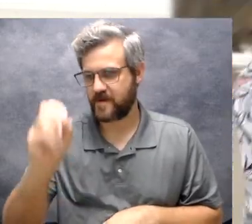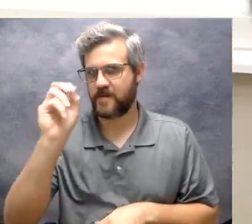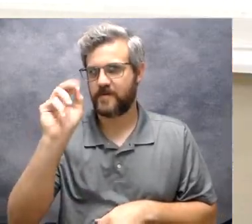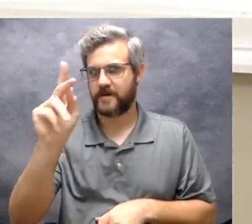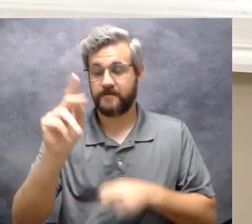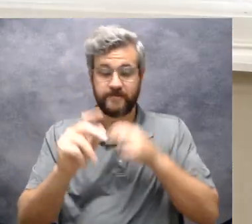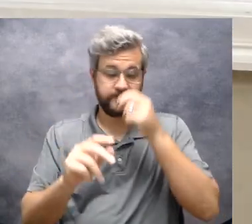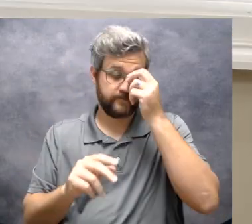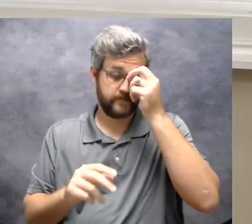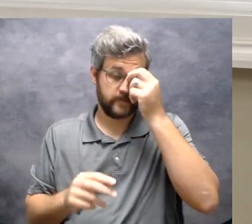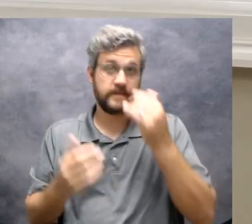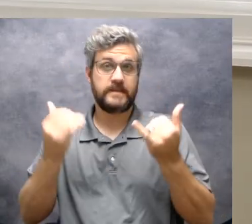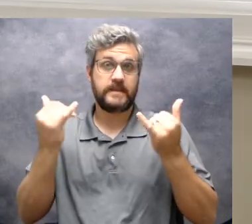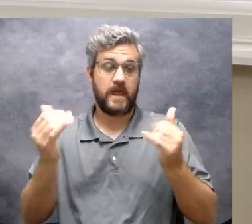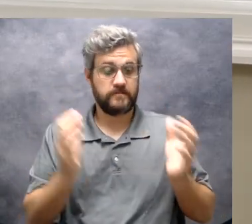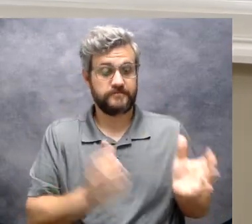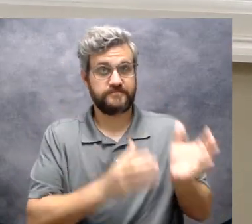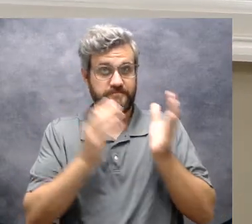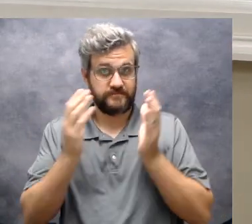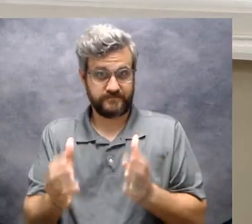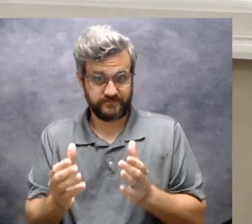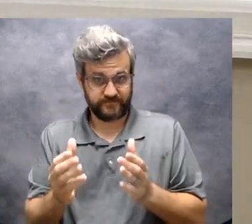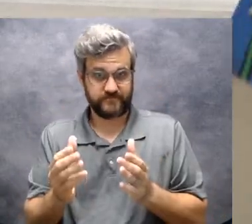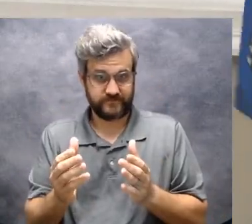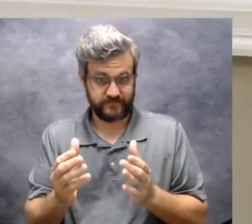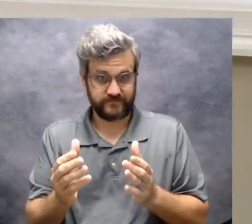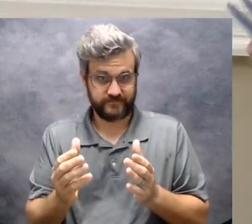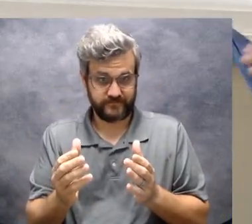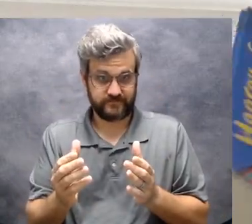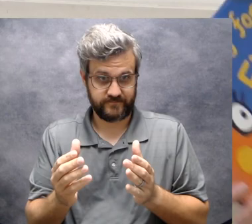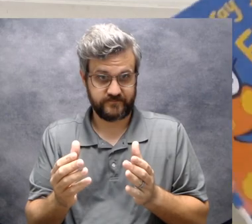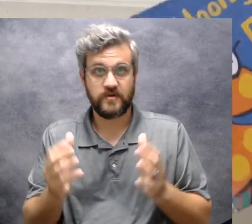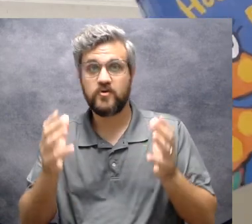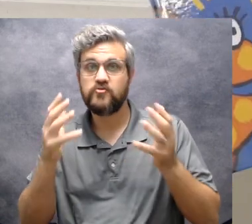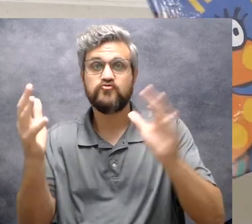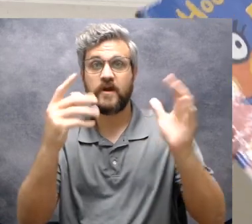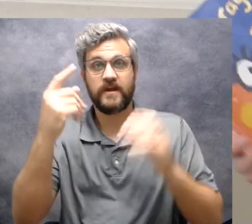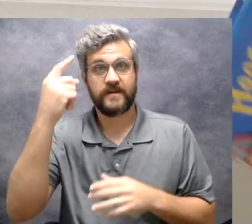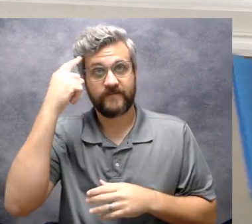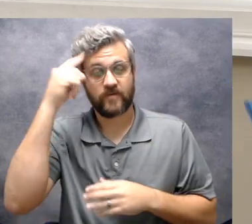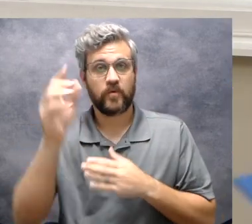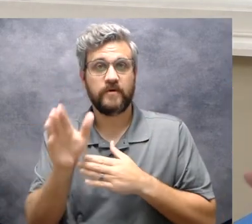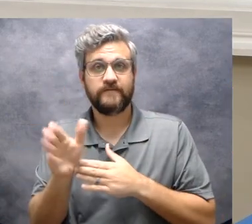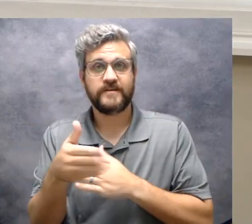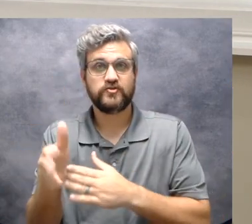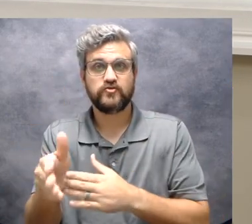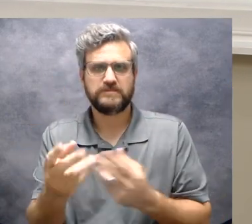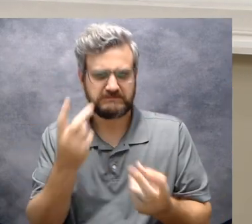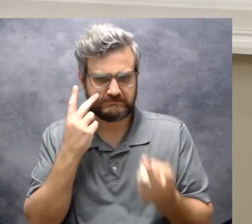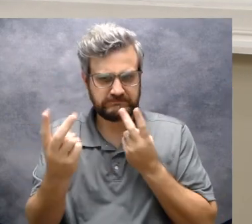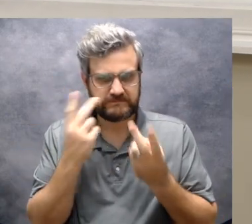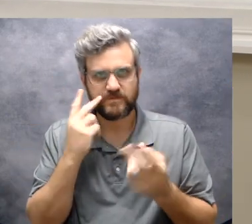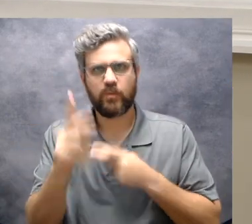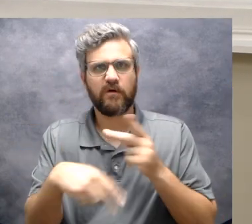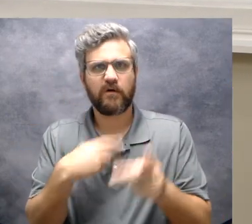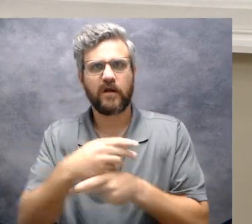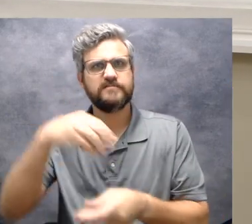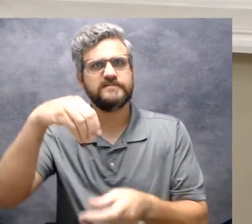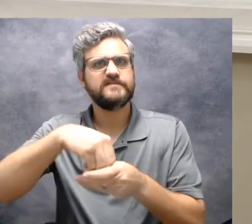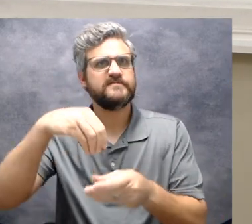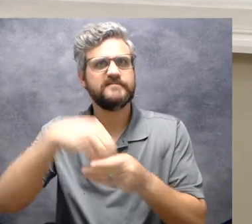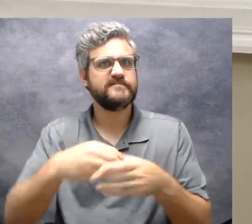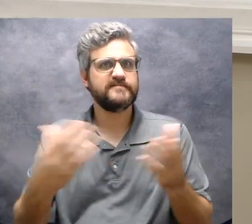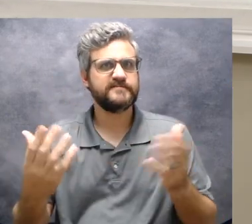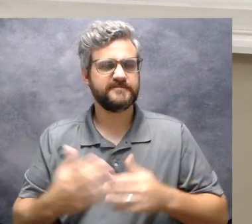right, now let's do hooray for fish. All right, let's see what all kinds of fish we see.